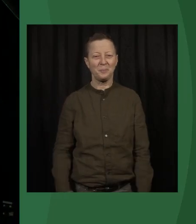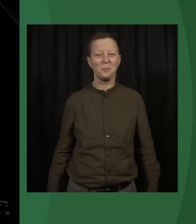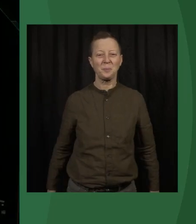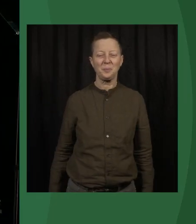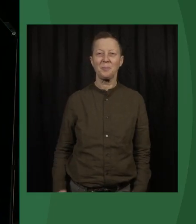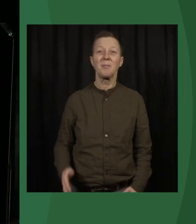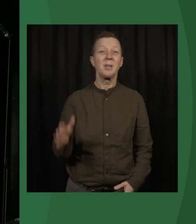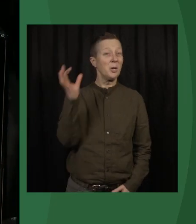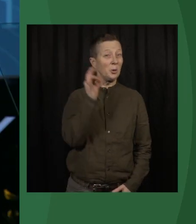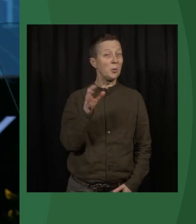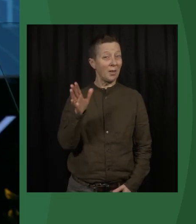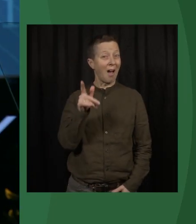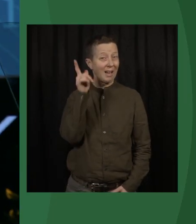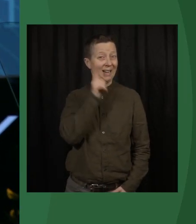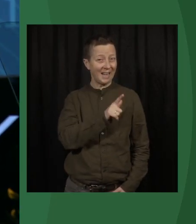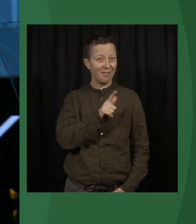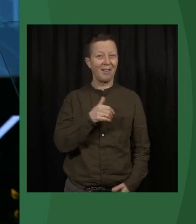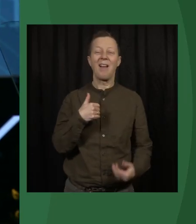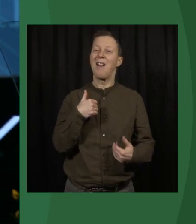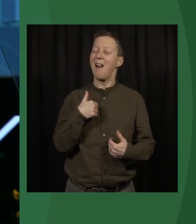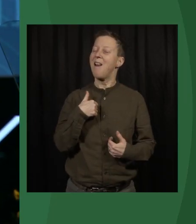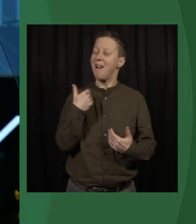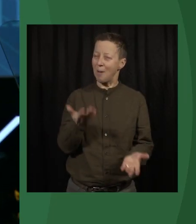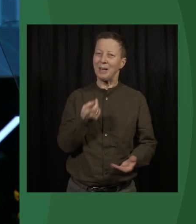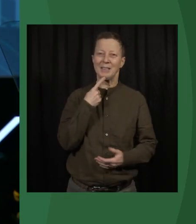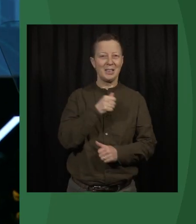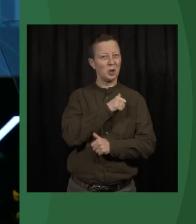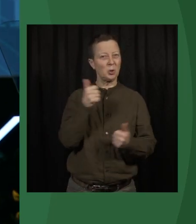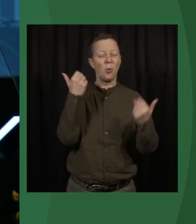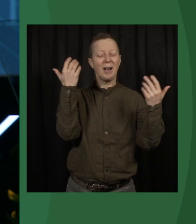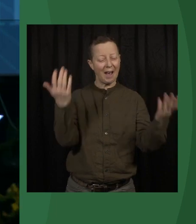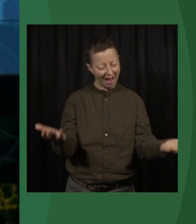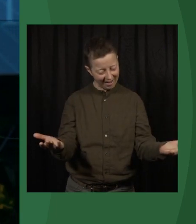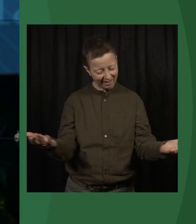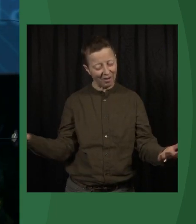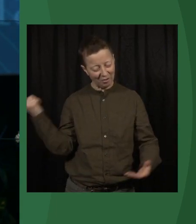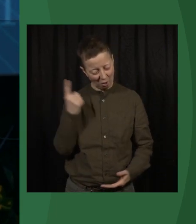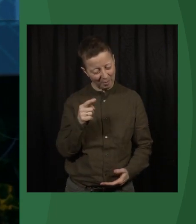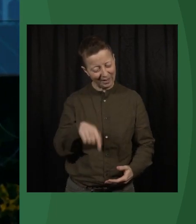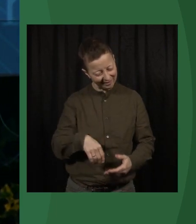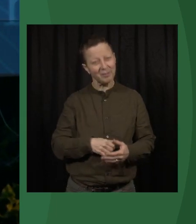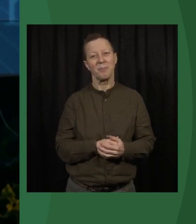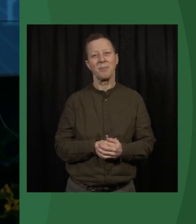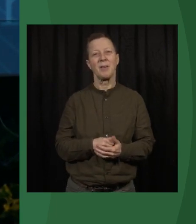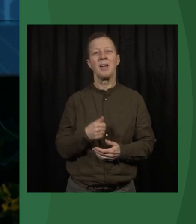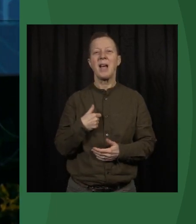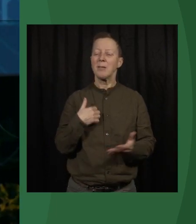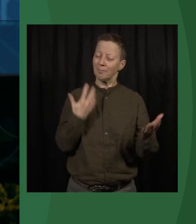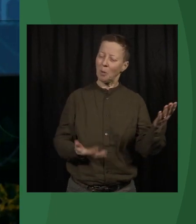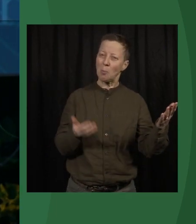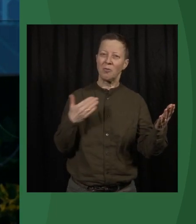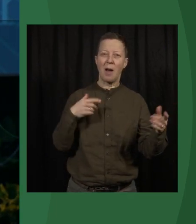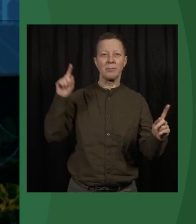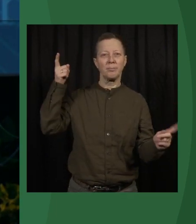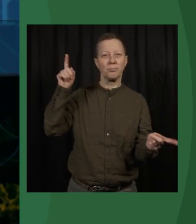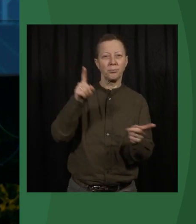Thank you so much, Liv, and let me just say it's such an honor to be here. So I'm here to talk about the declining